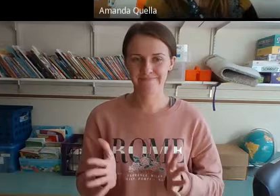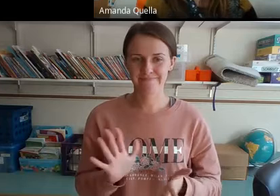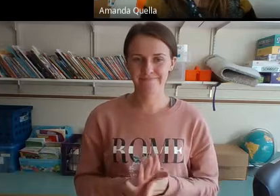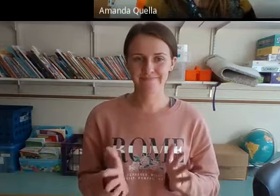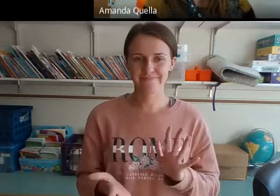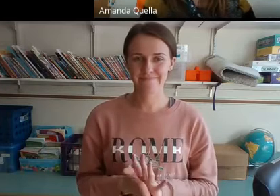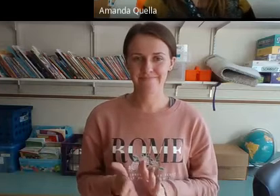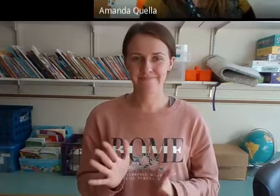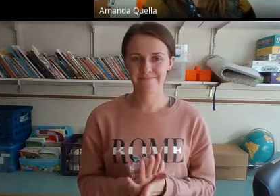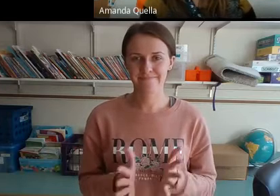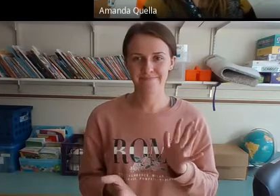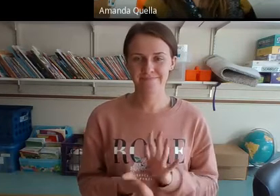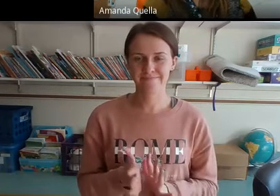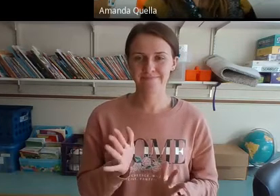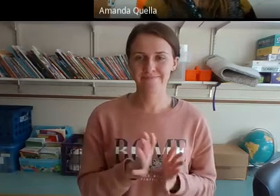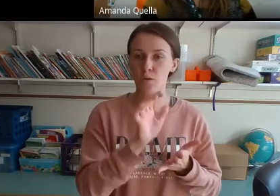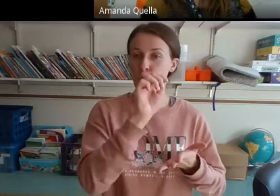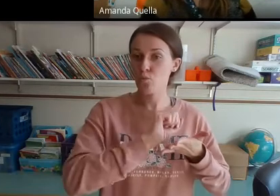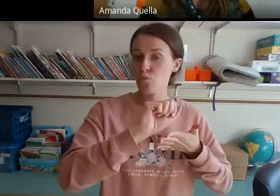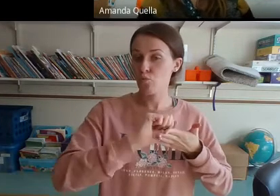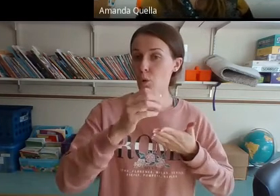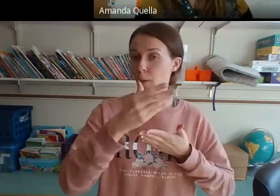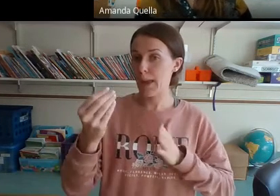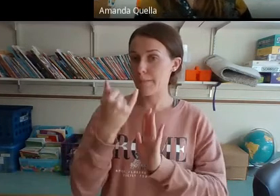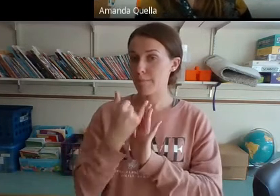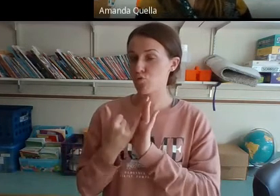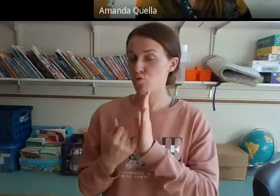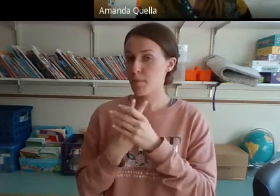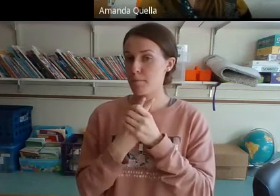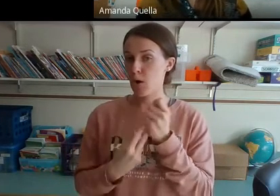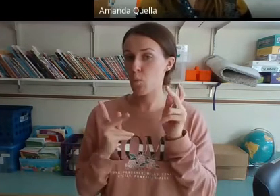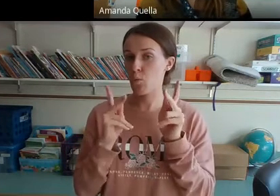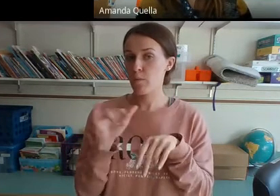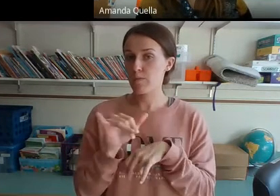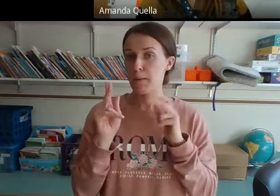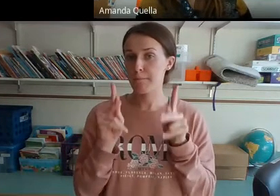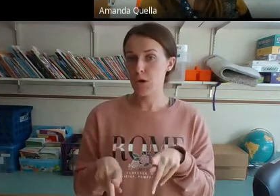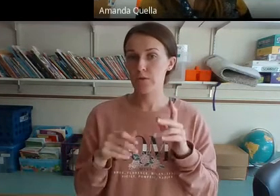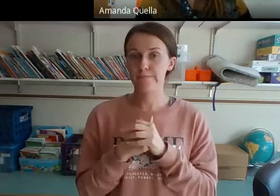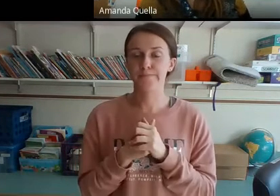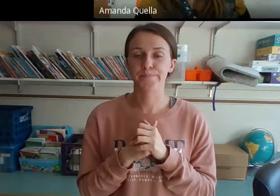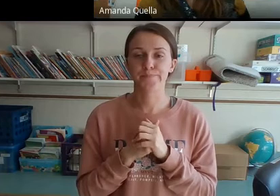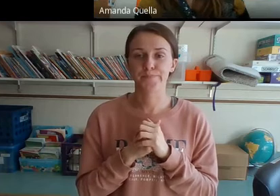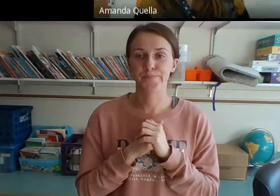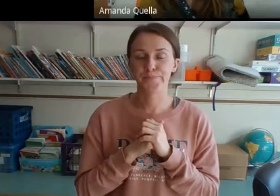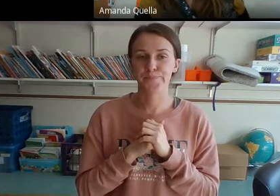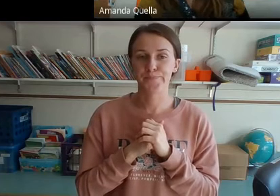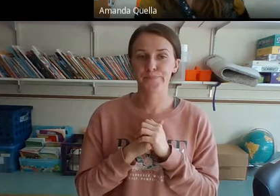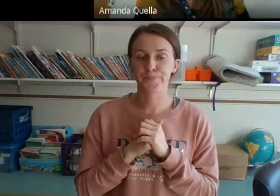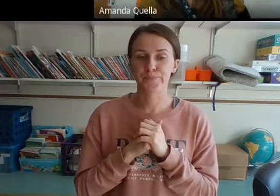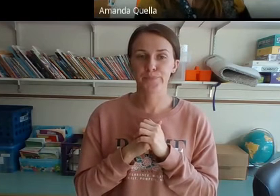It's the author and the illustrator. They're husband and wife. They have the same last name.